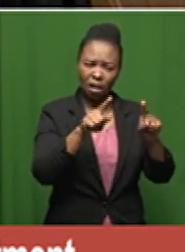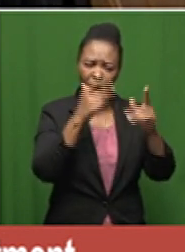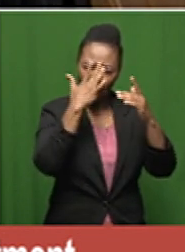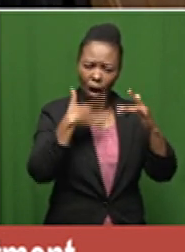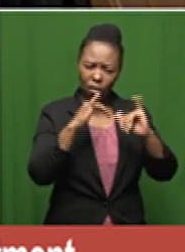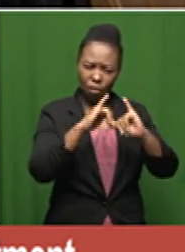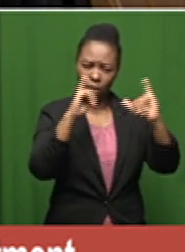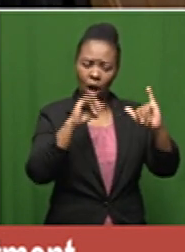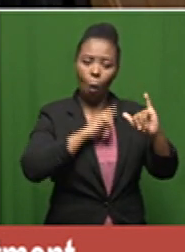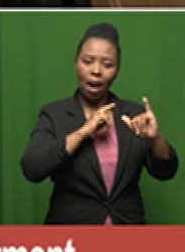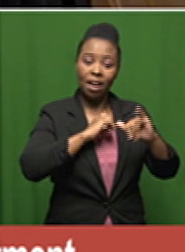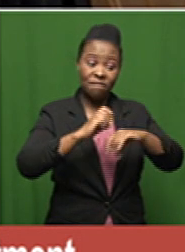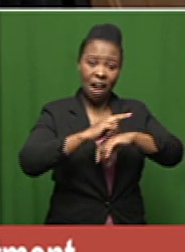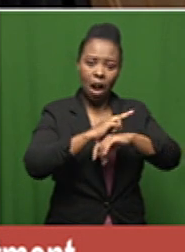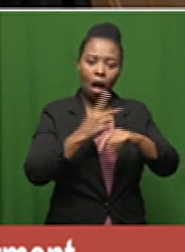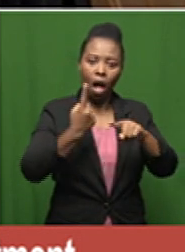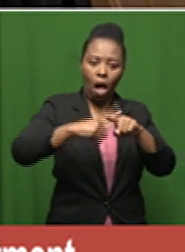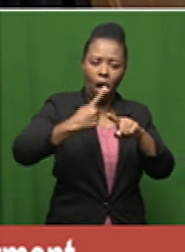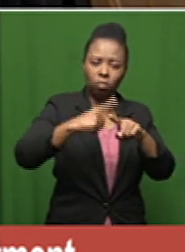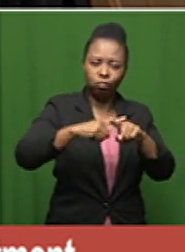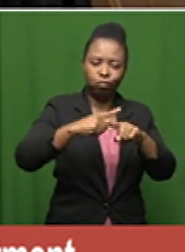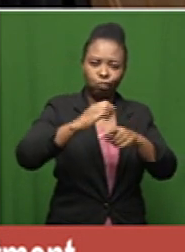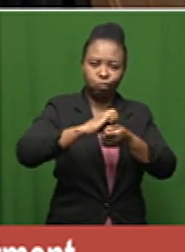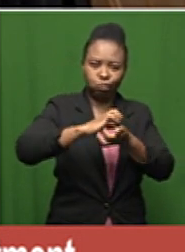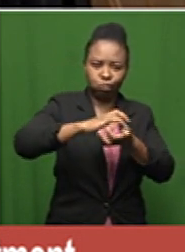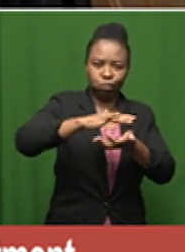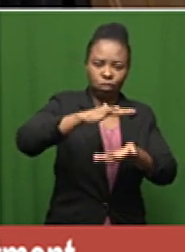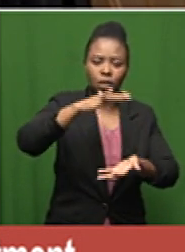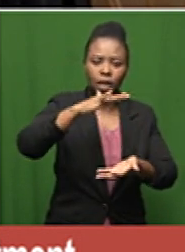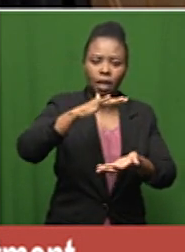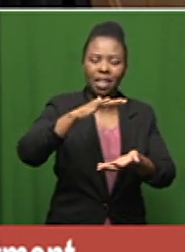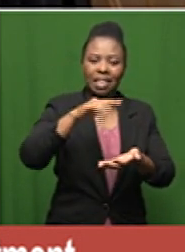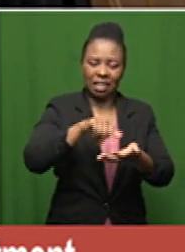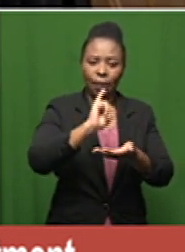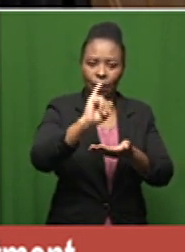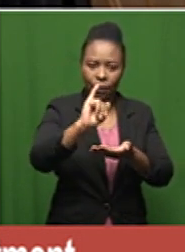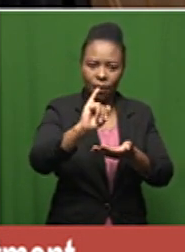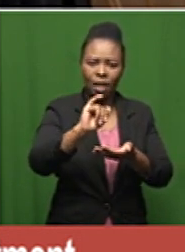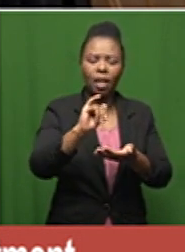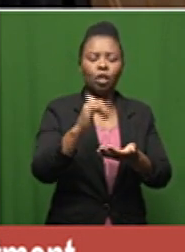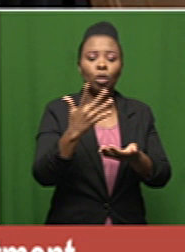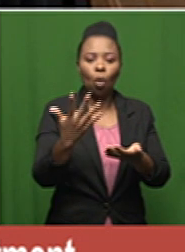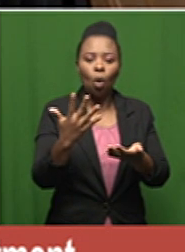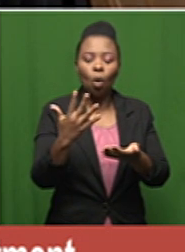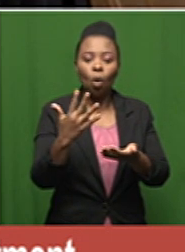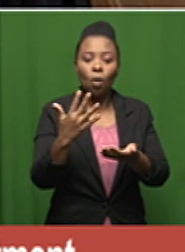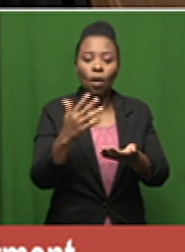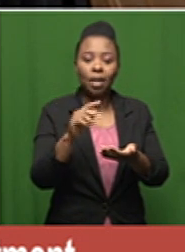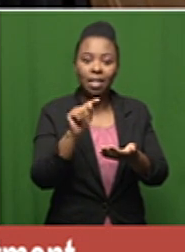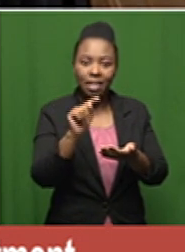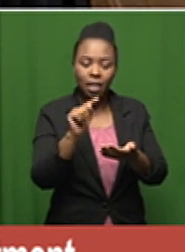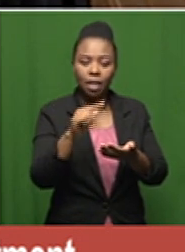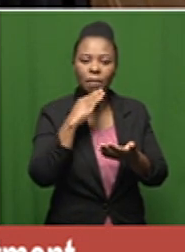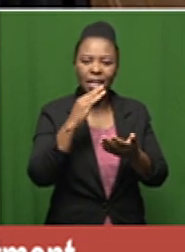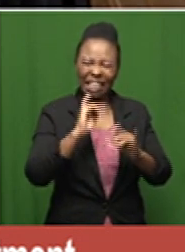of the multiplication of the virus and so the viral load um goes up quite substantially and so that that correlates with